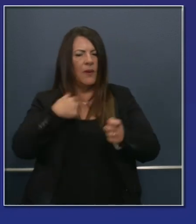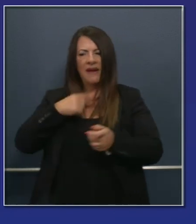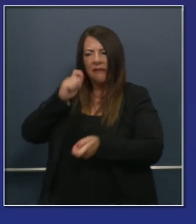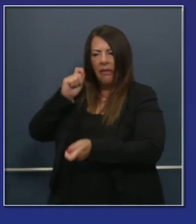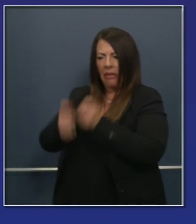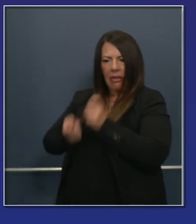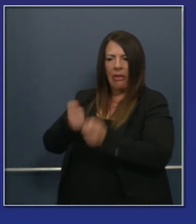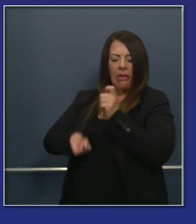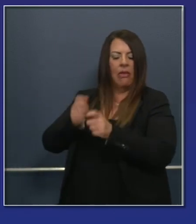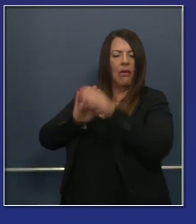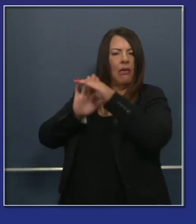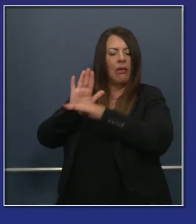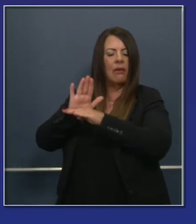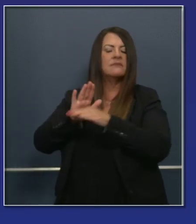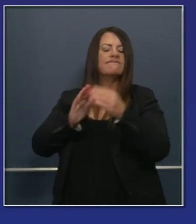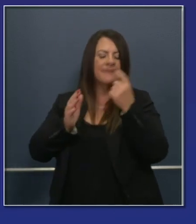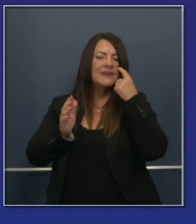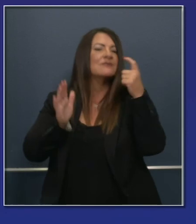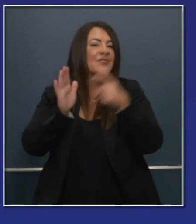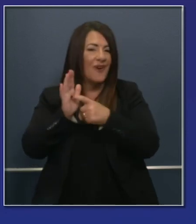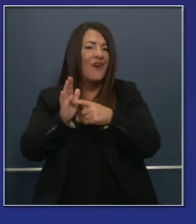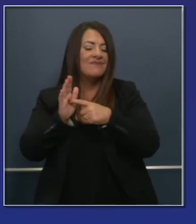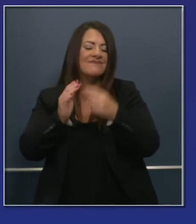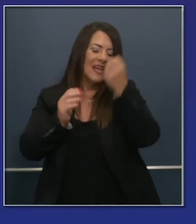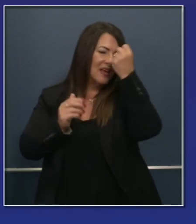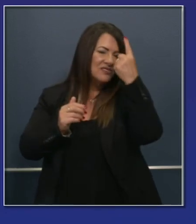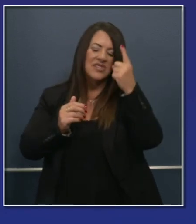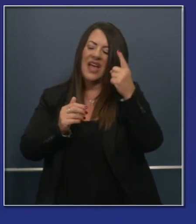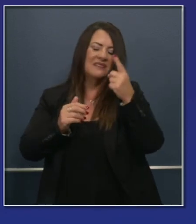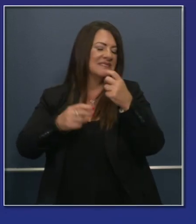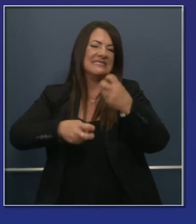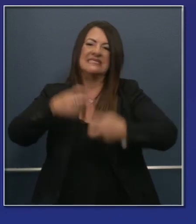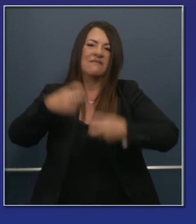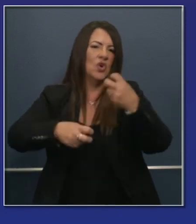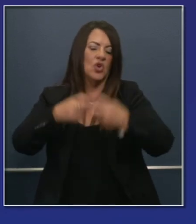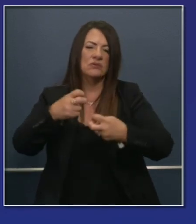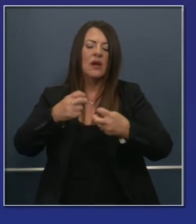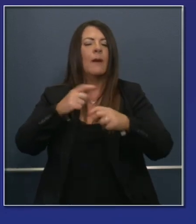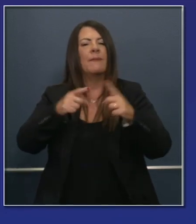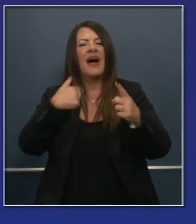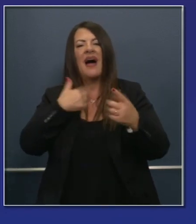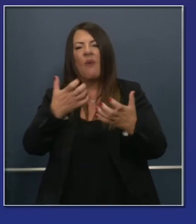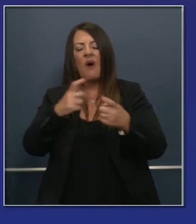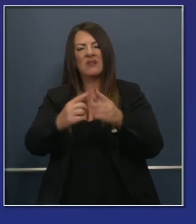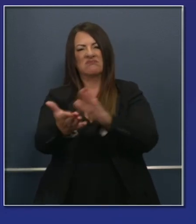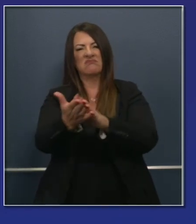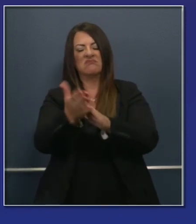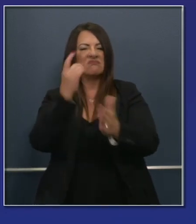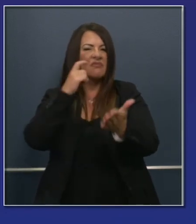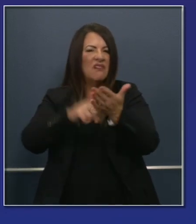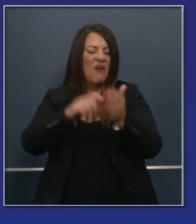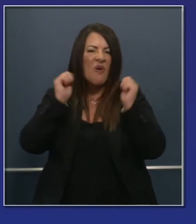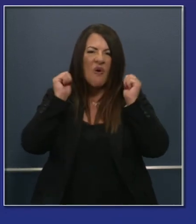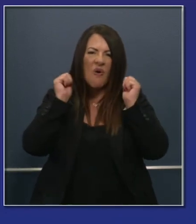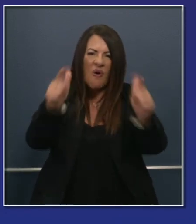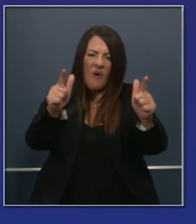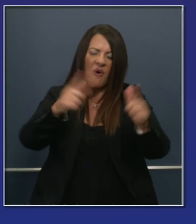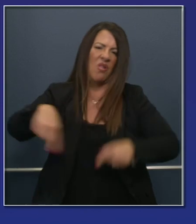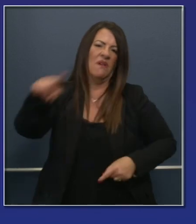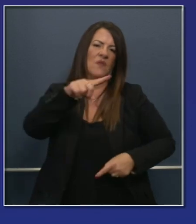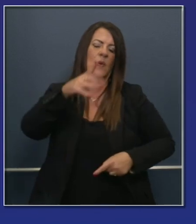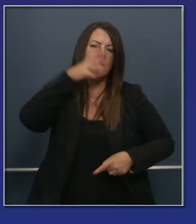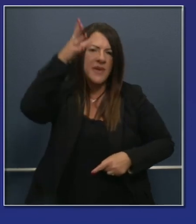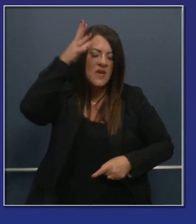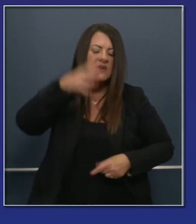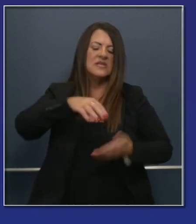just want to acknowledge that. This is a difficult environment to work in. But I want to applaud the resolve and resilience of everyone, students, parents,